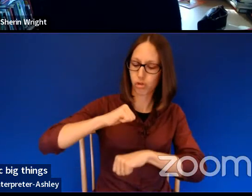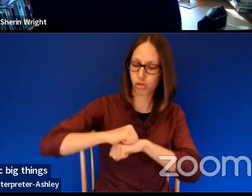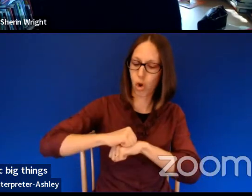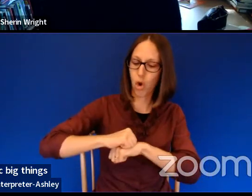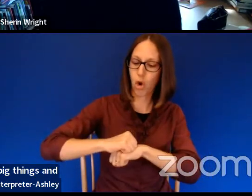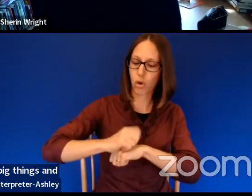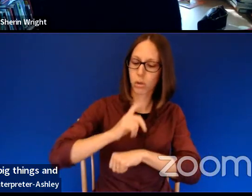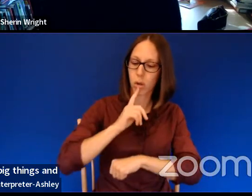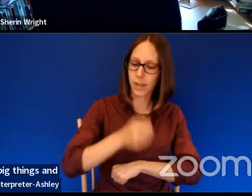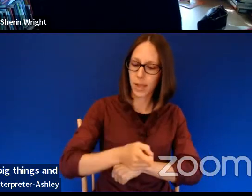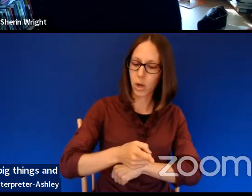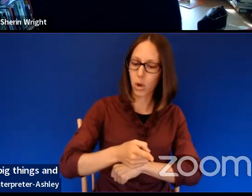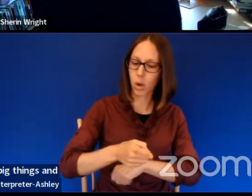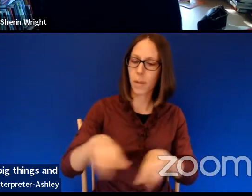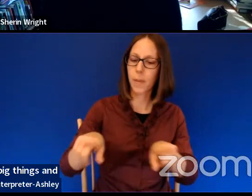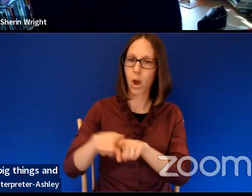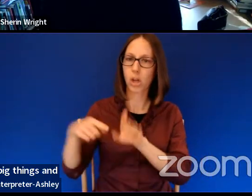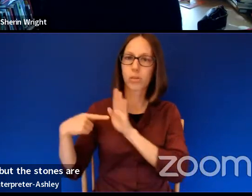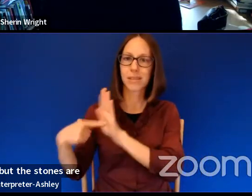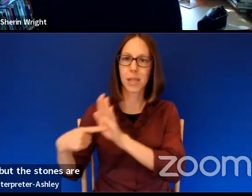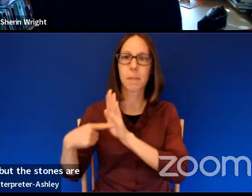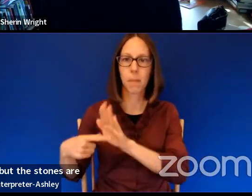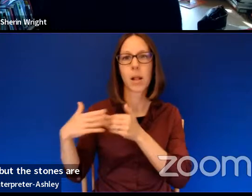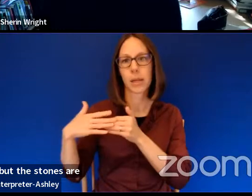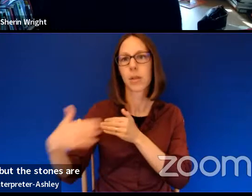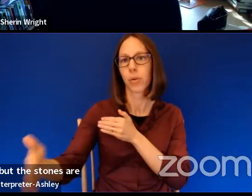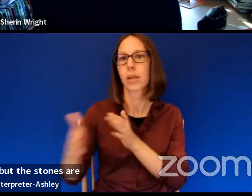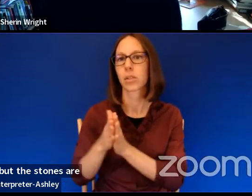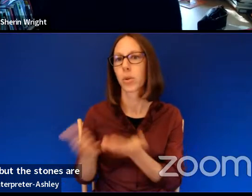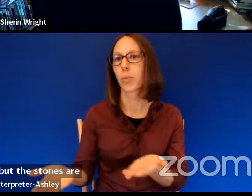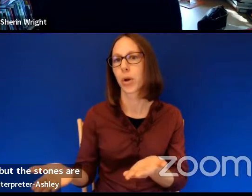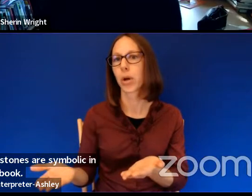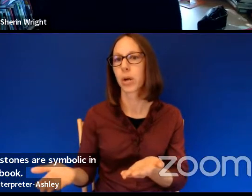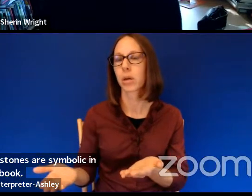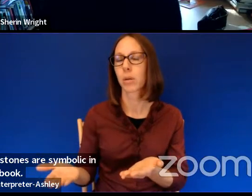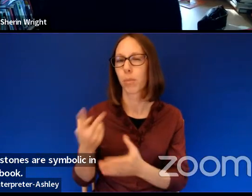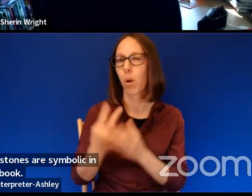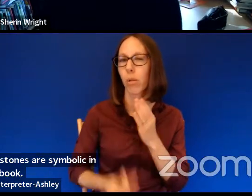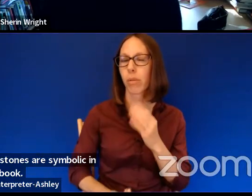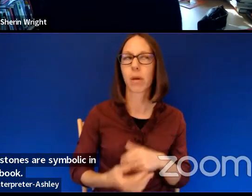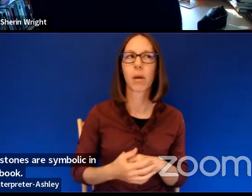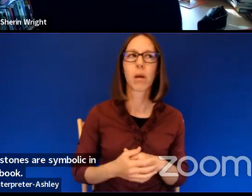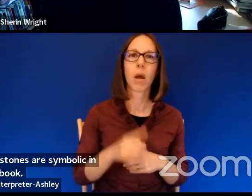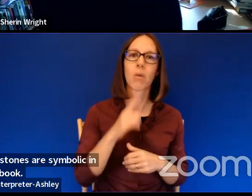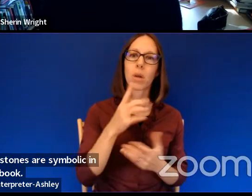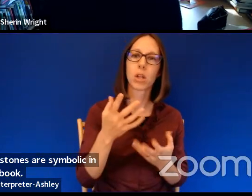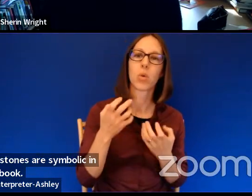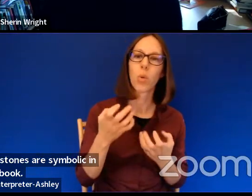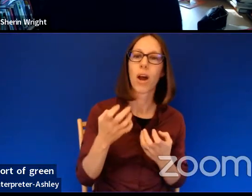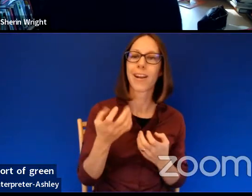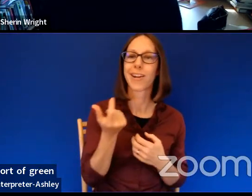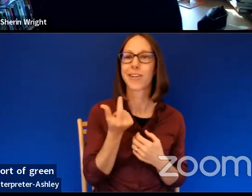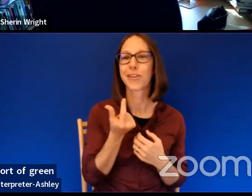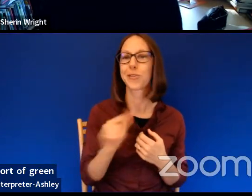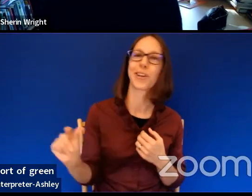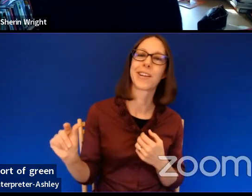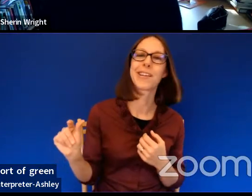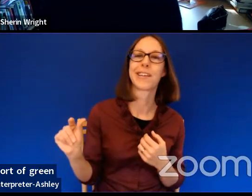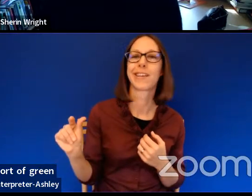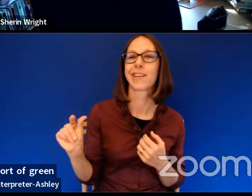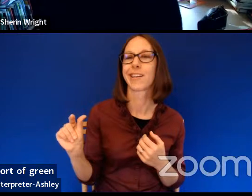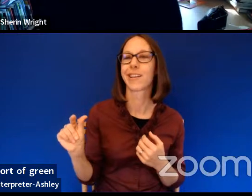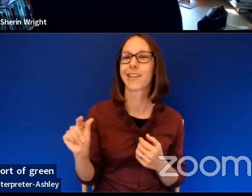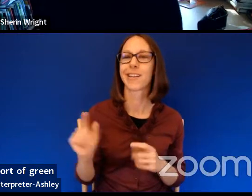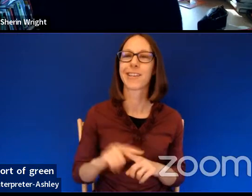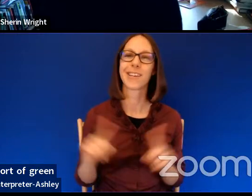but the stones are symbolic in the rest of the book. I also wanted something sort of green and out of the muck and